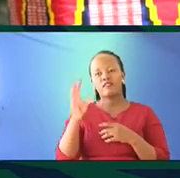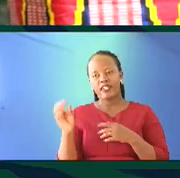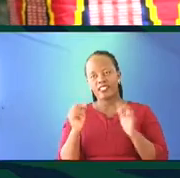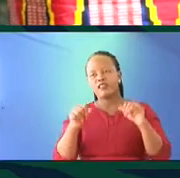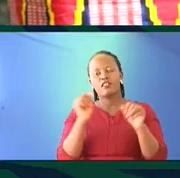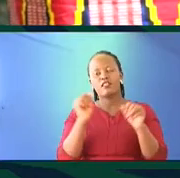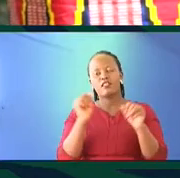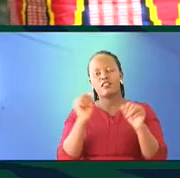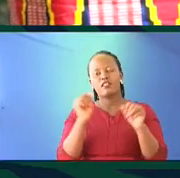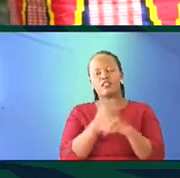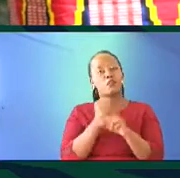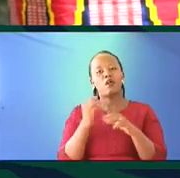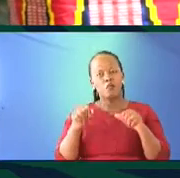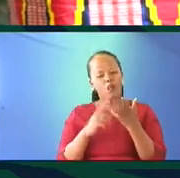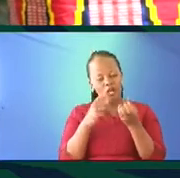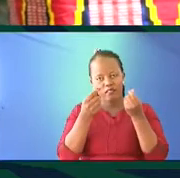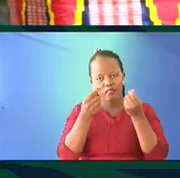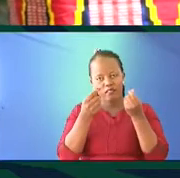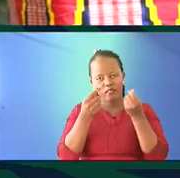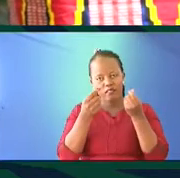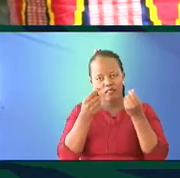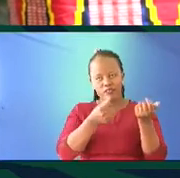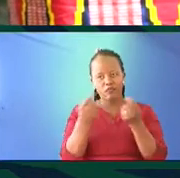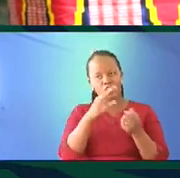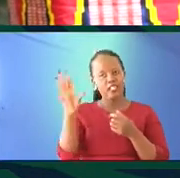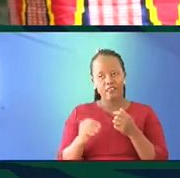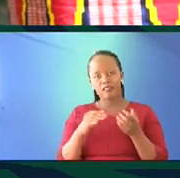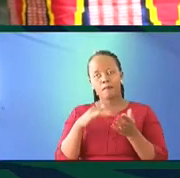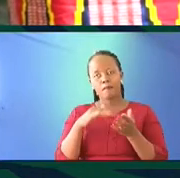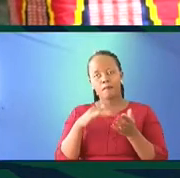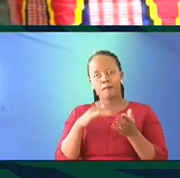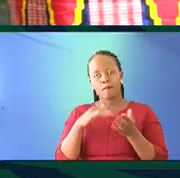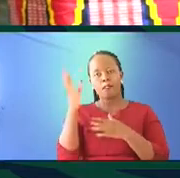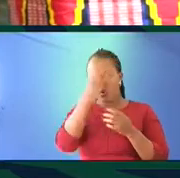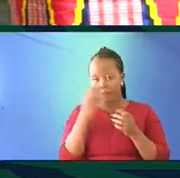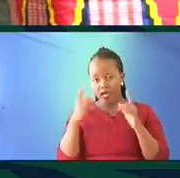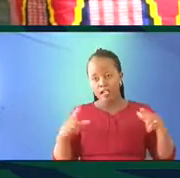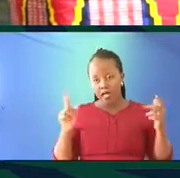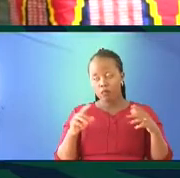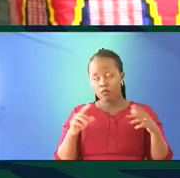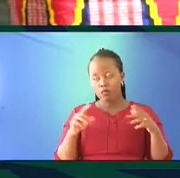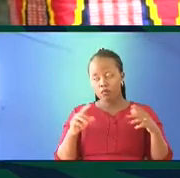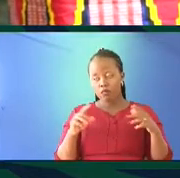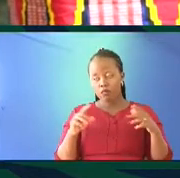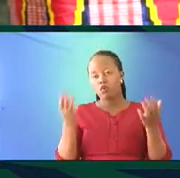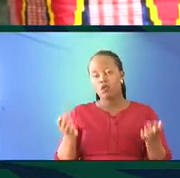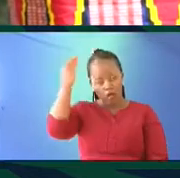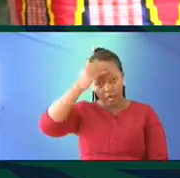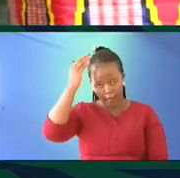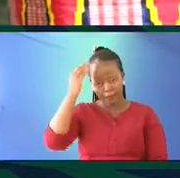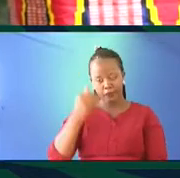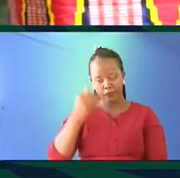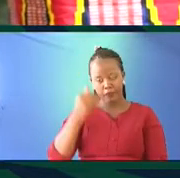can count a handful of languages that matter in Africa. And they're mostly European languages. You can throw in Arabic as an